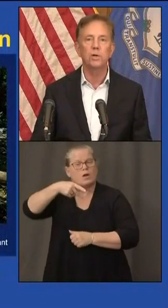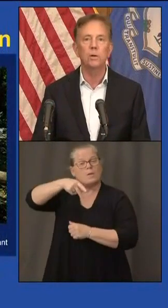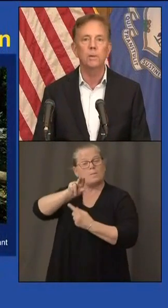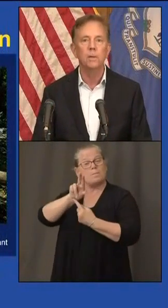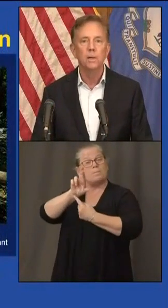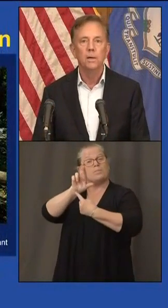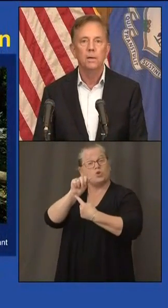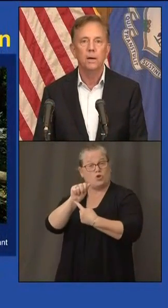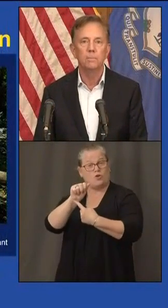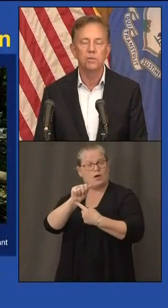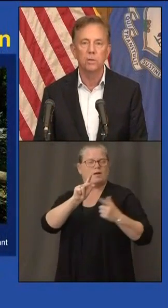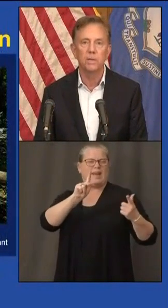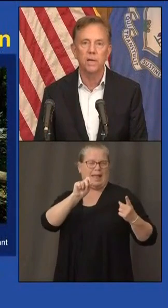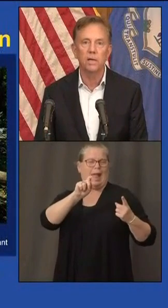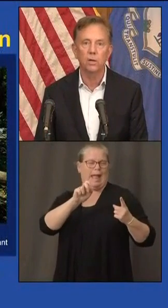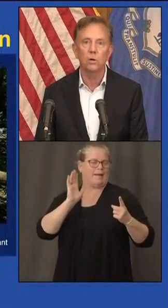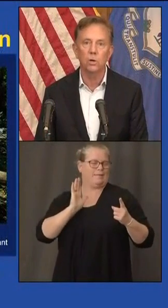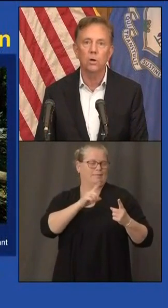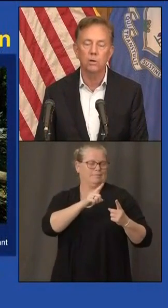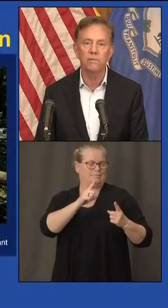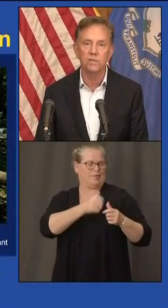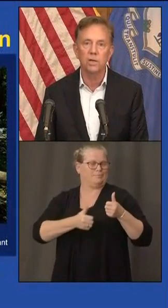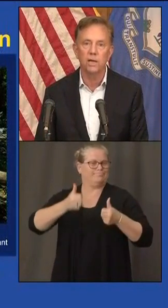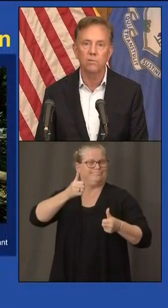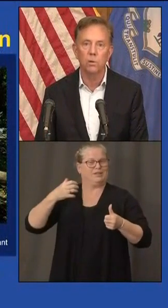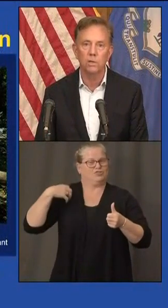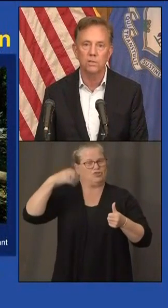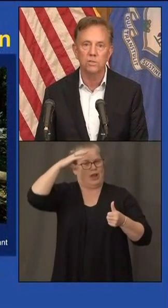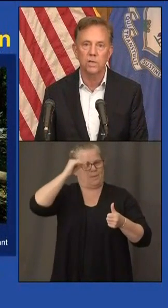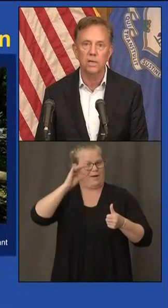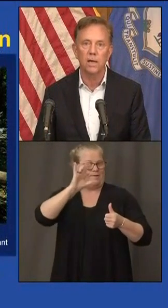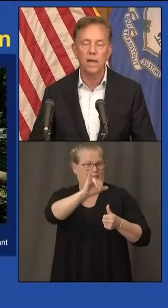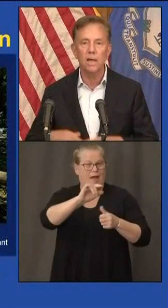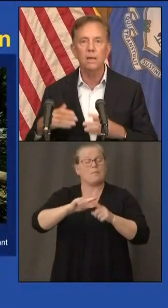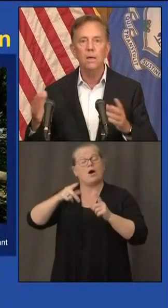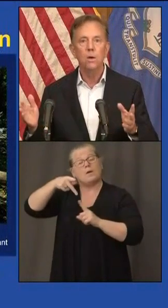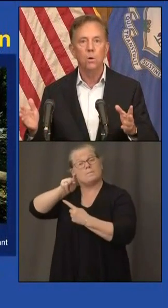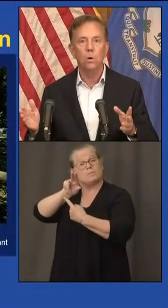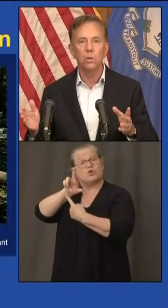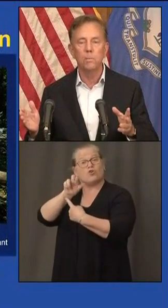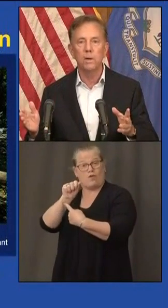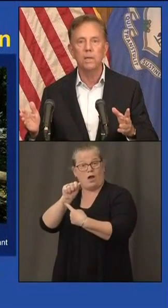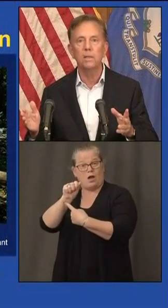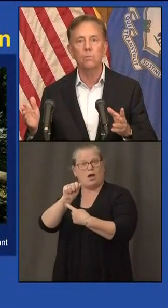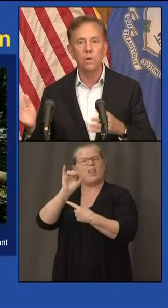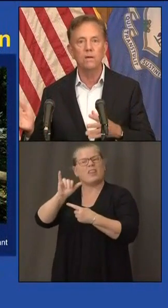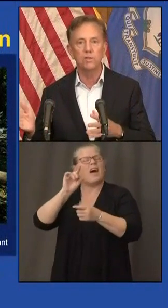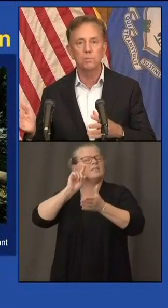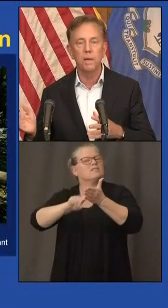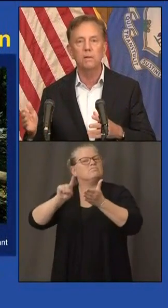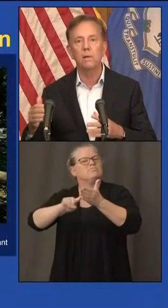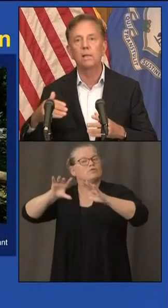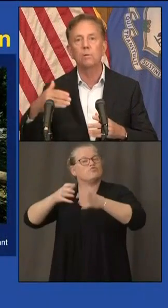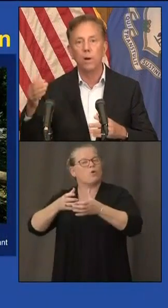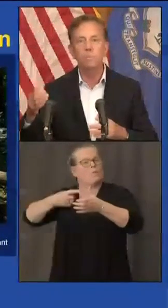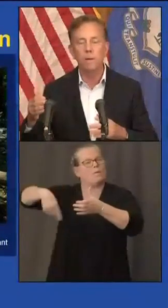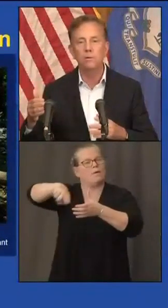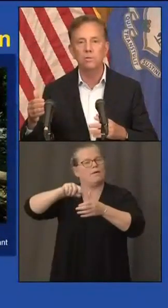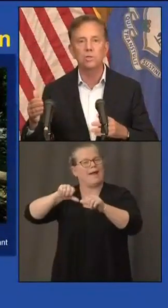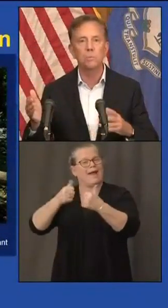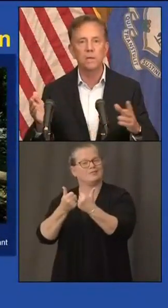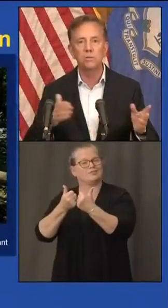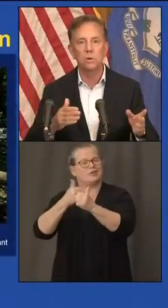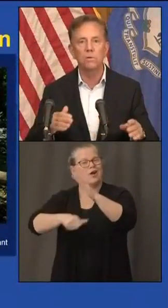used to be chairman um is going to be taking a good hard investigative look to see a all the money that we have spent at the